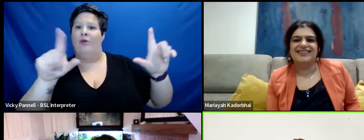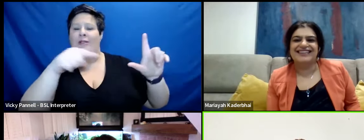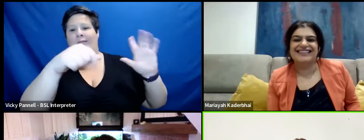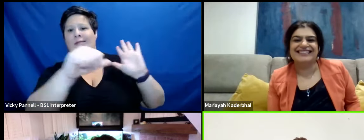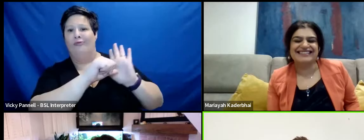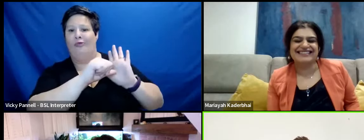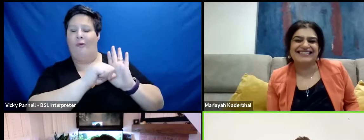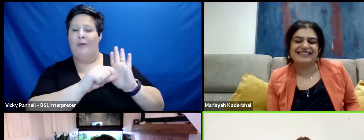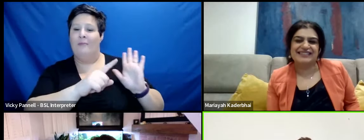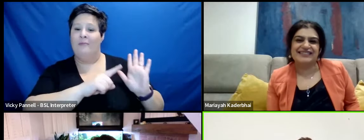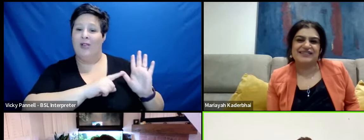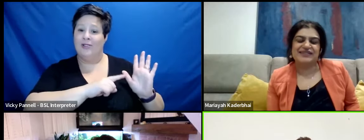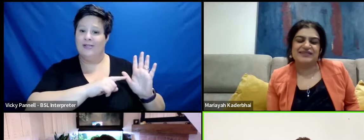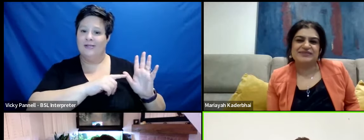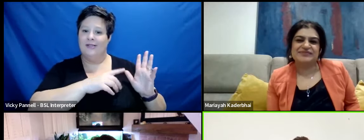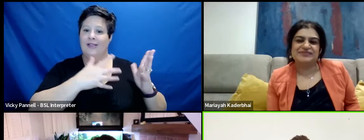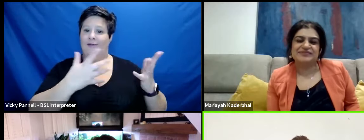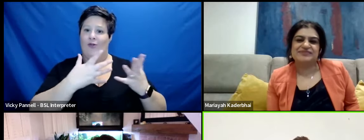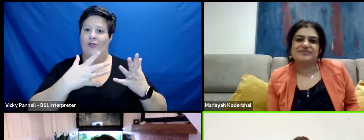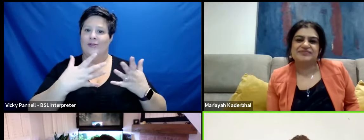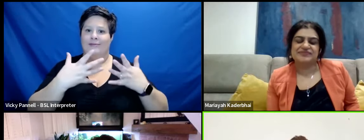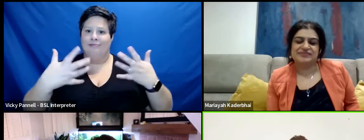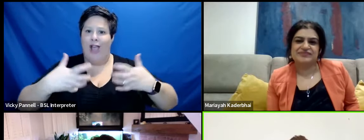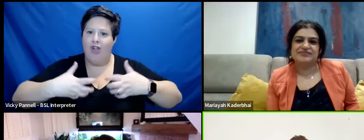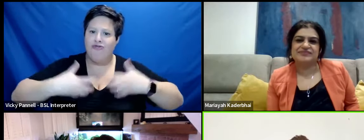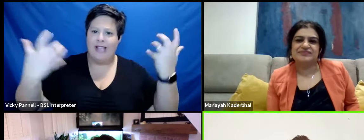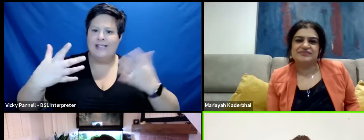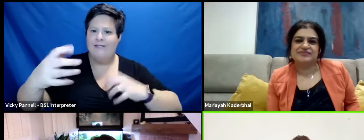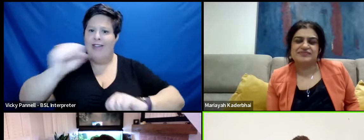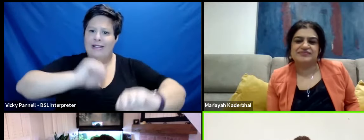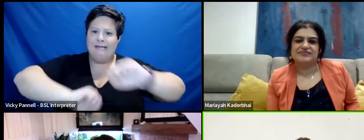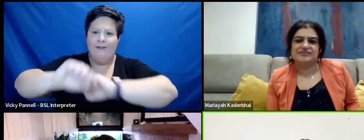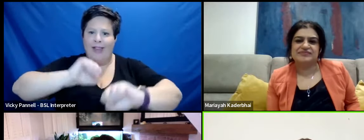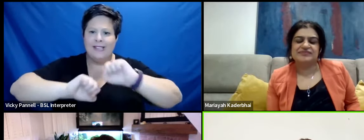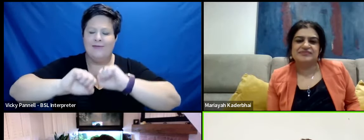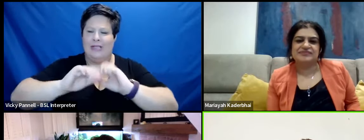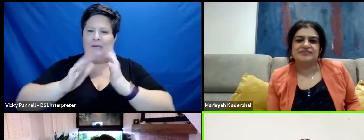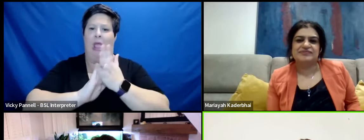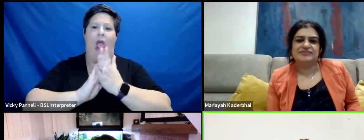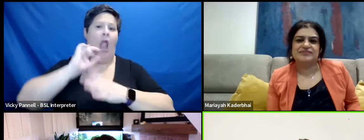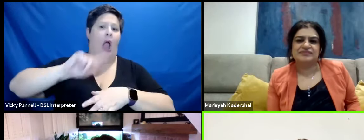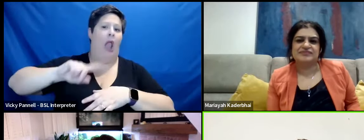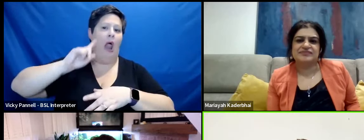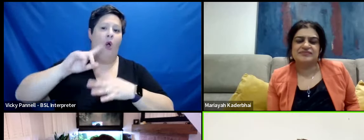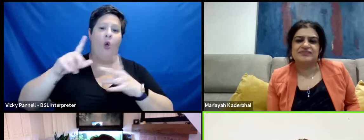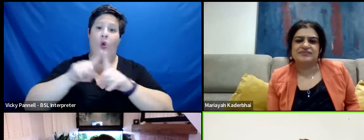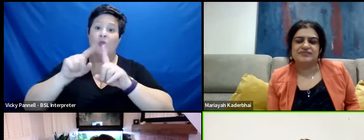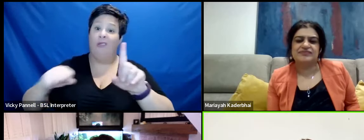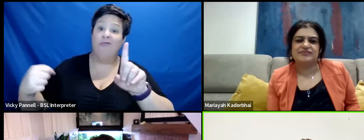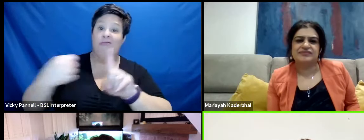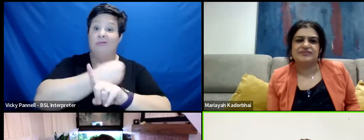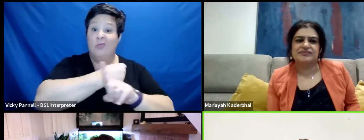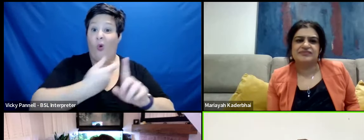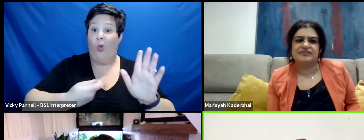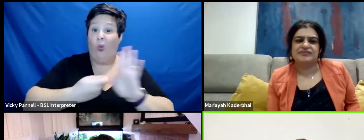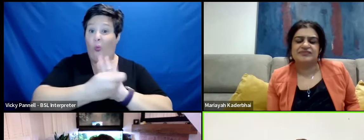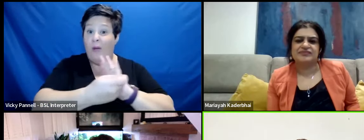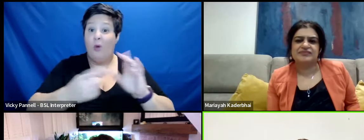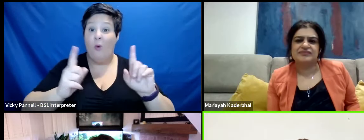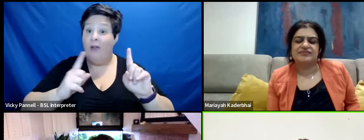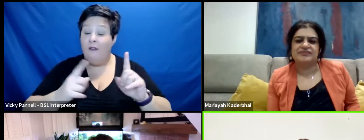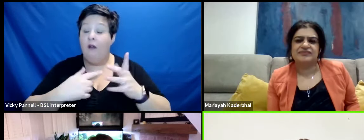because of course the massive aggression and defensiveness you'll meet with that as well as the fist or the weapon or whatever it might be